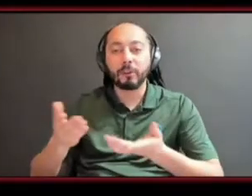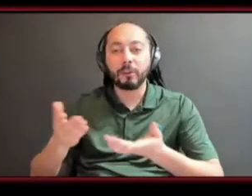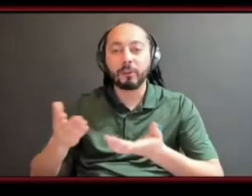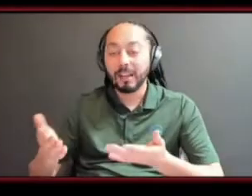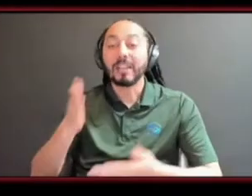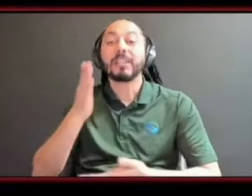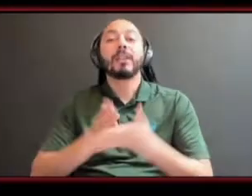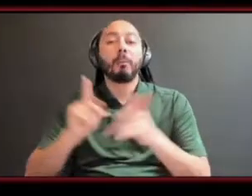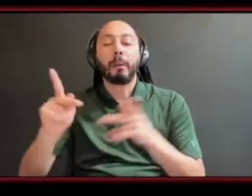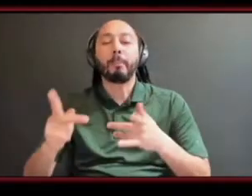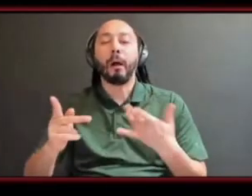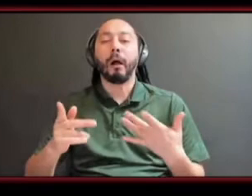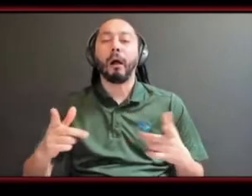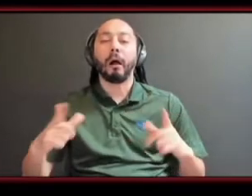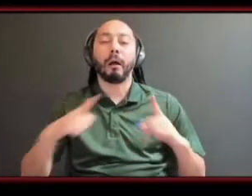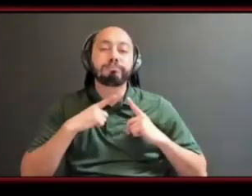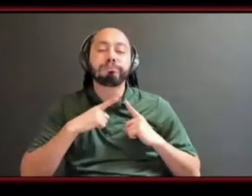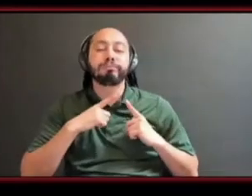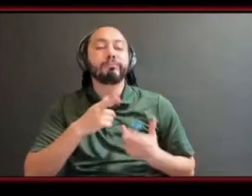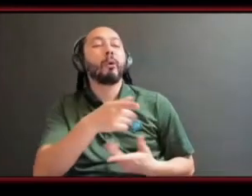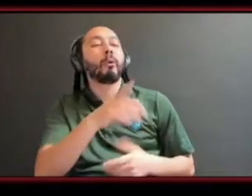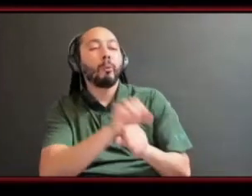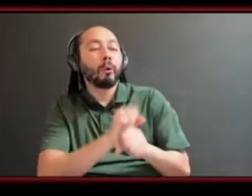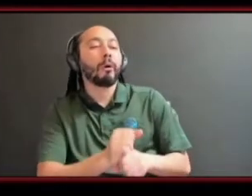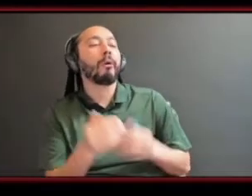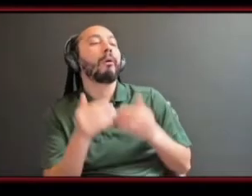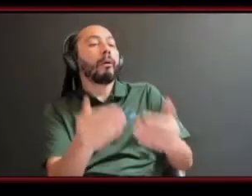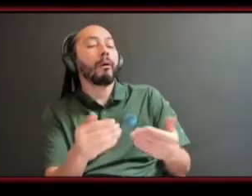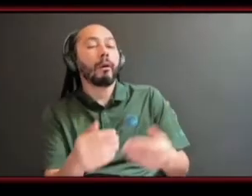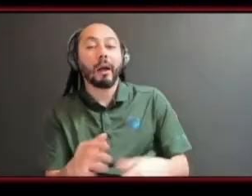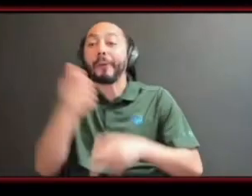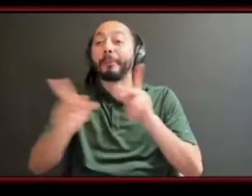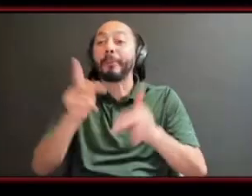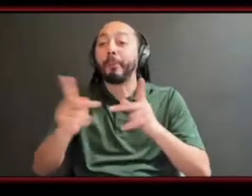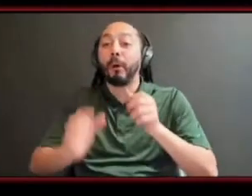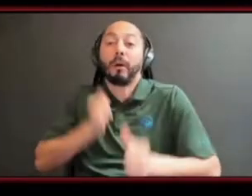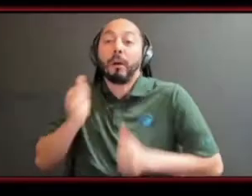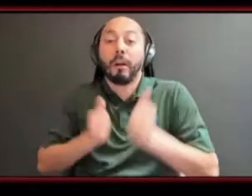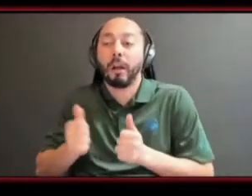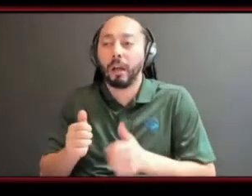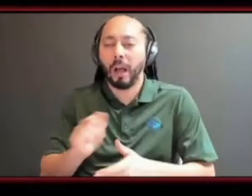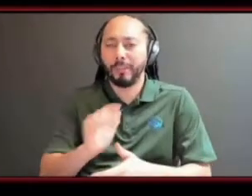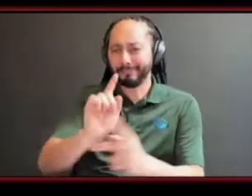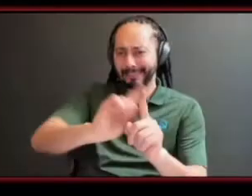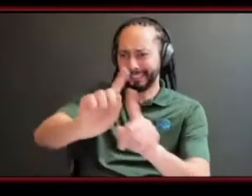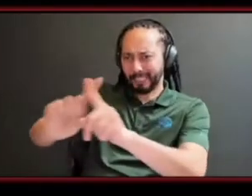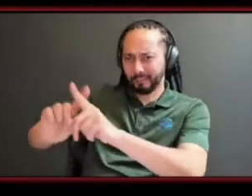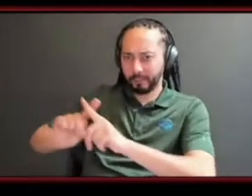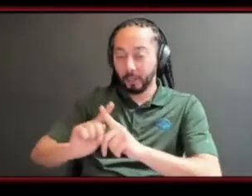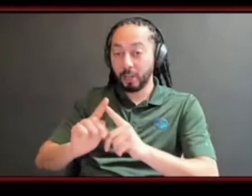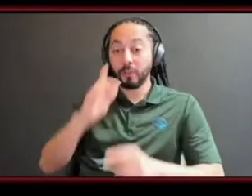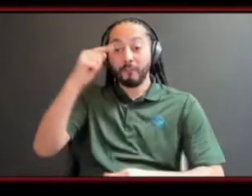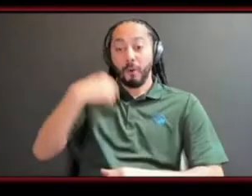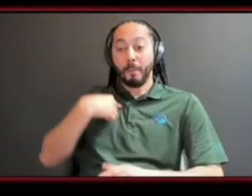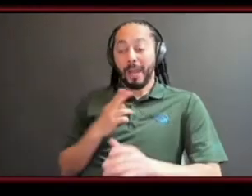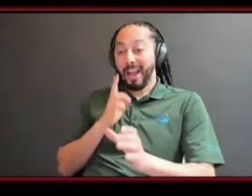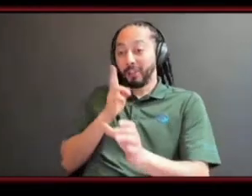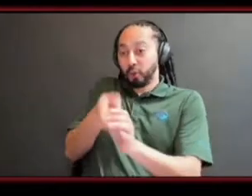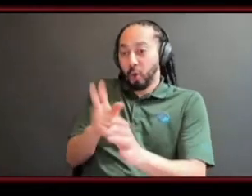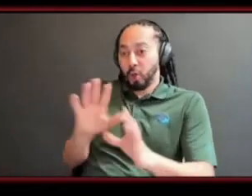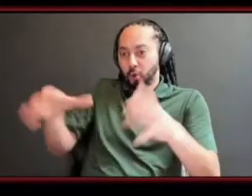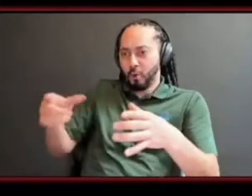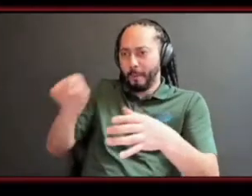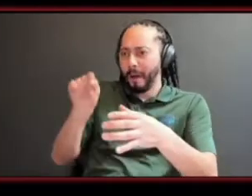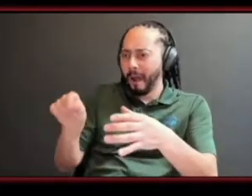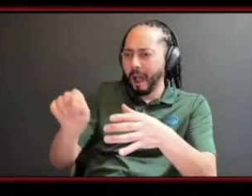work so i figured from you know that experience when i thought that doing that was just a waste of my time and my